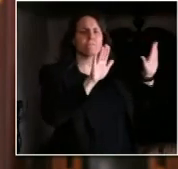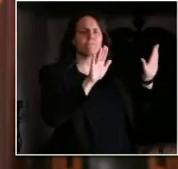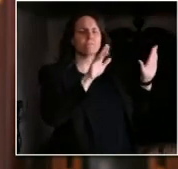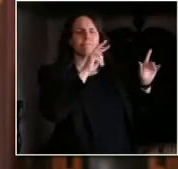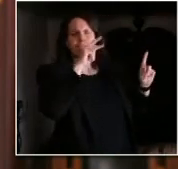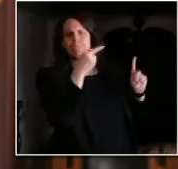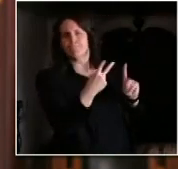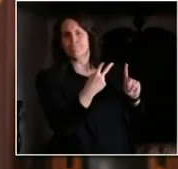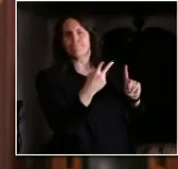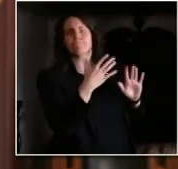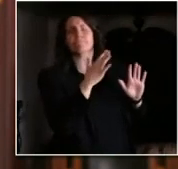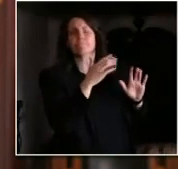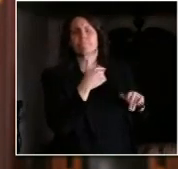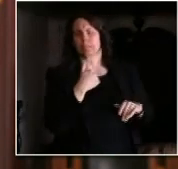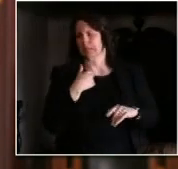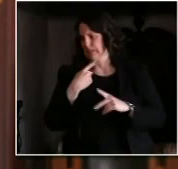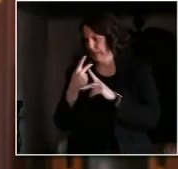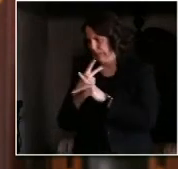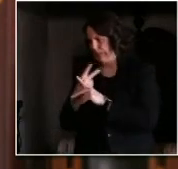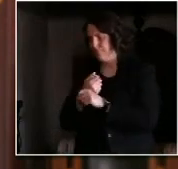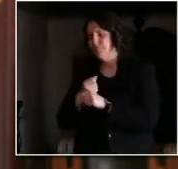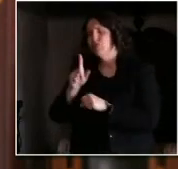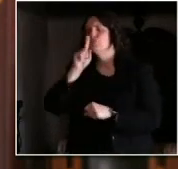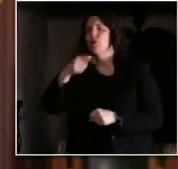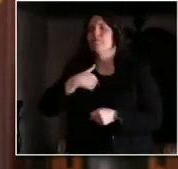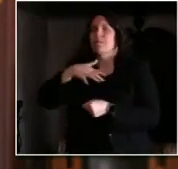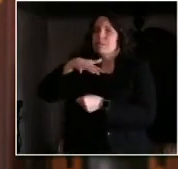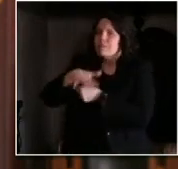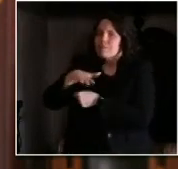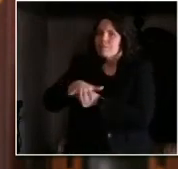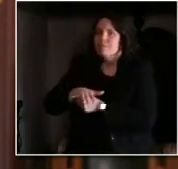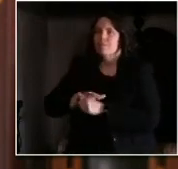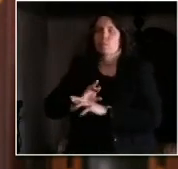for the state of Wisconsin in the right way with the right strategy so we are